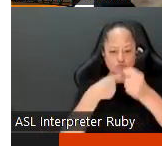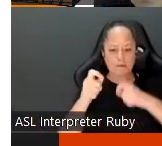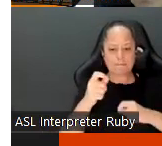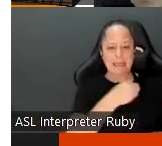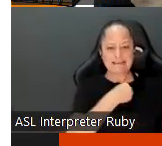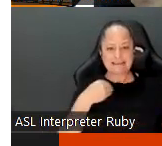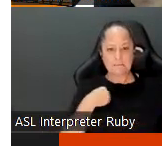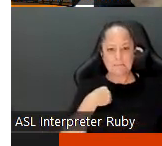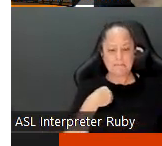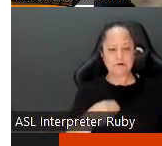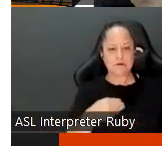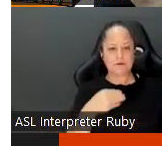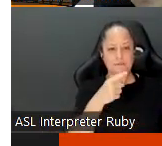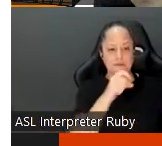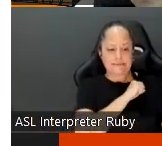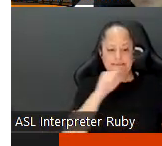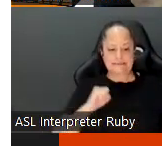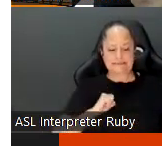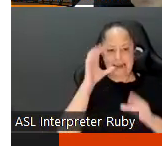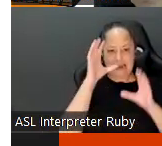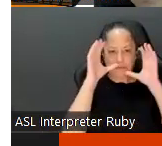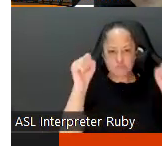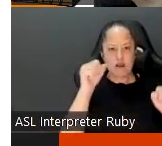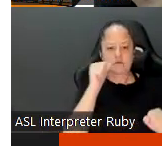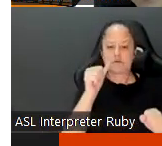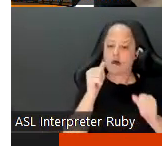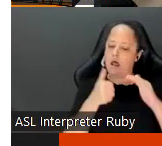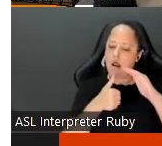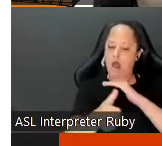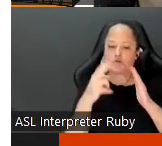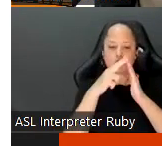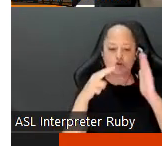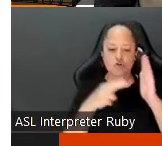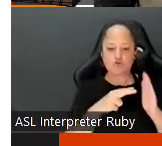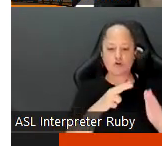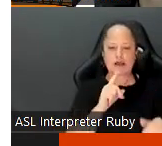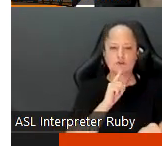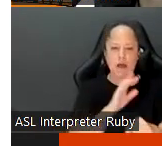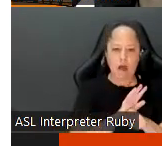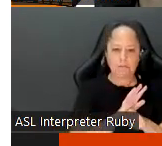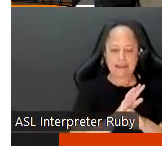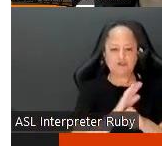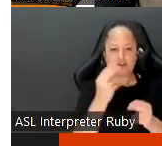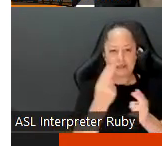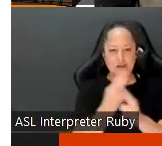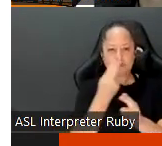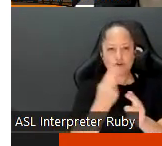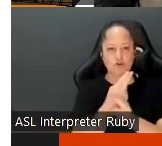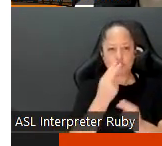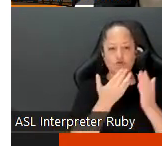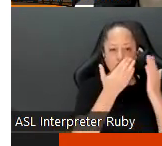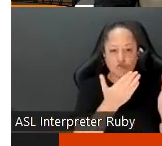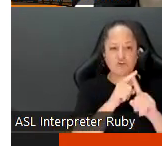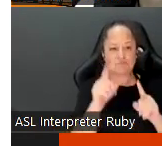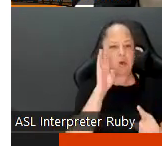so note that um that the senate president is not under any contractual obligation to use um the suggestions